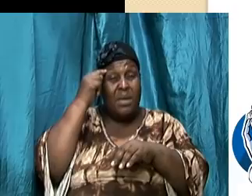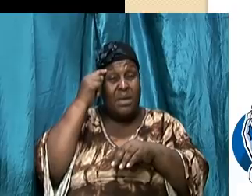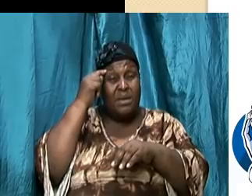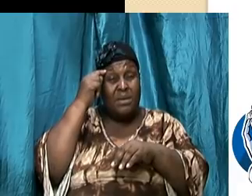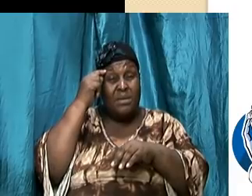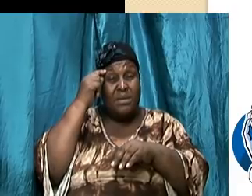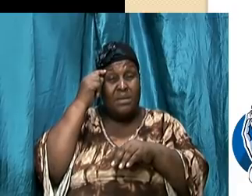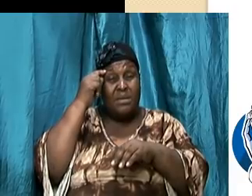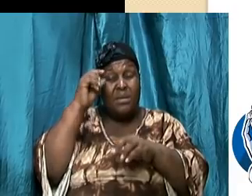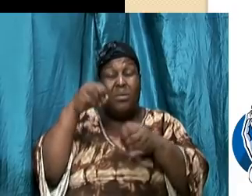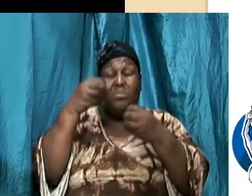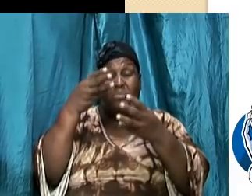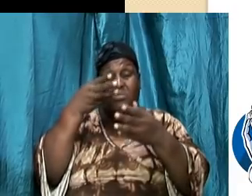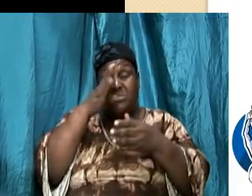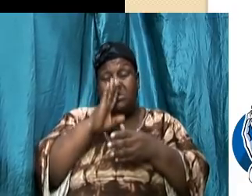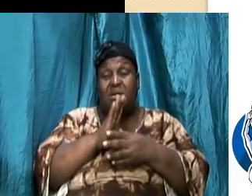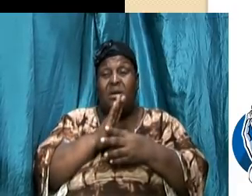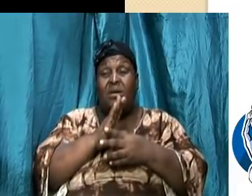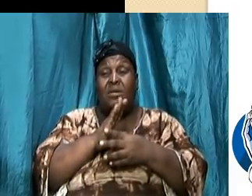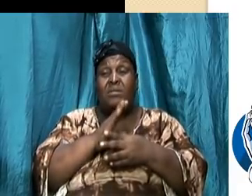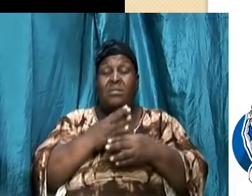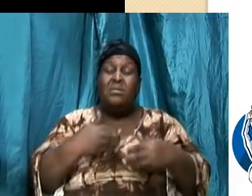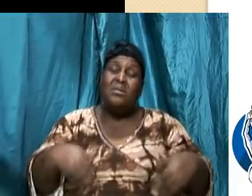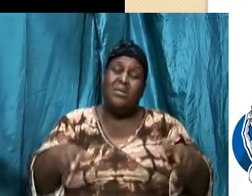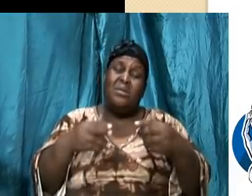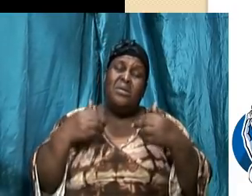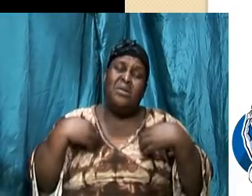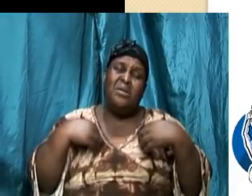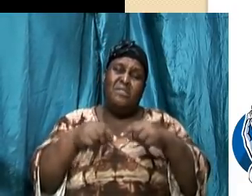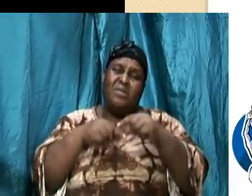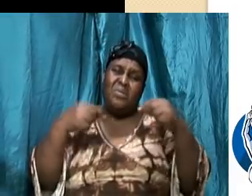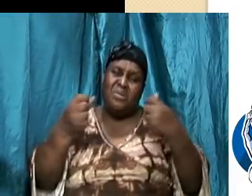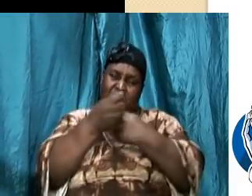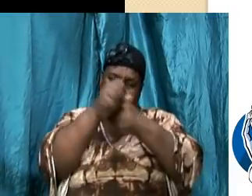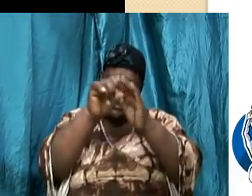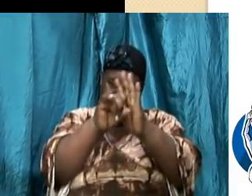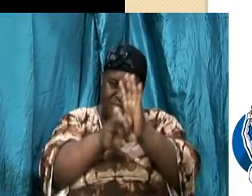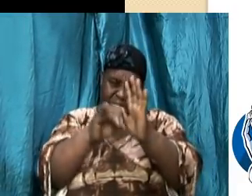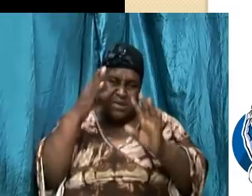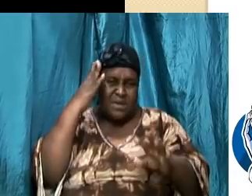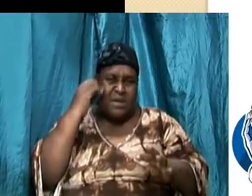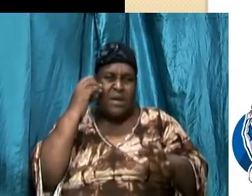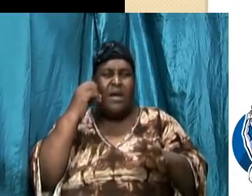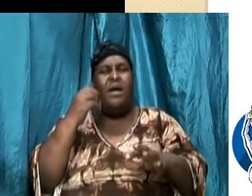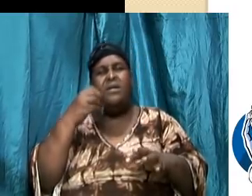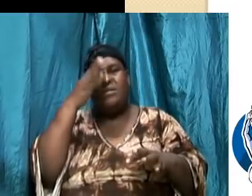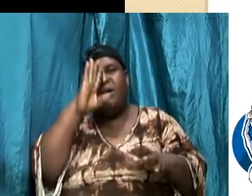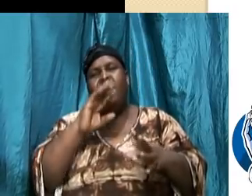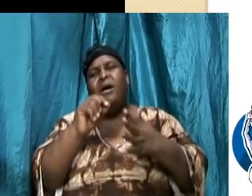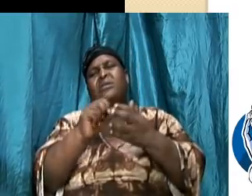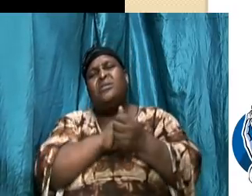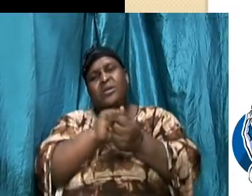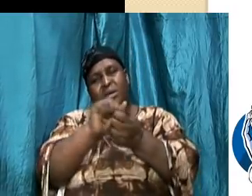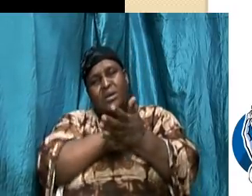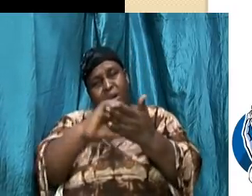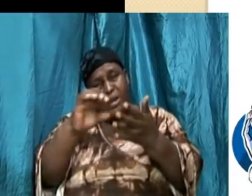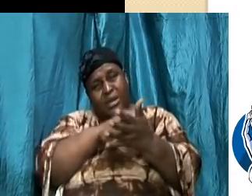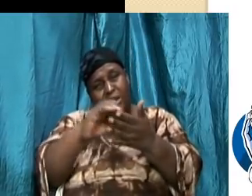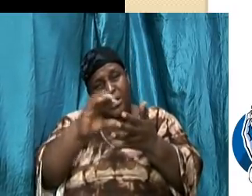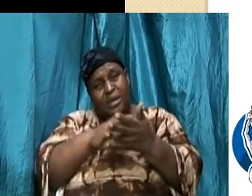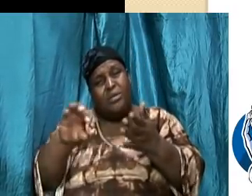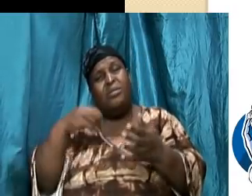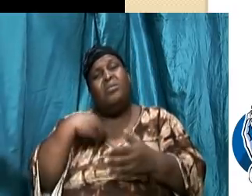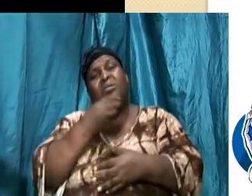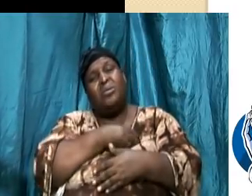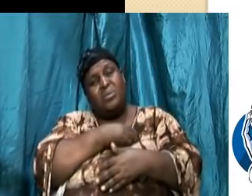so here we have a great salvation experience and God washes totally yes he washes our minds too but because of the